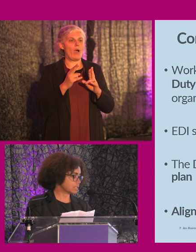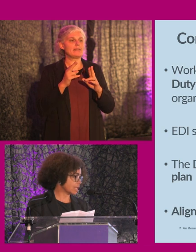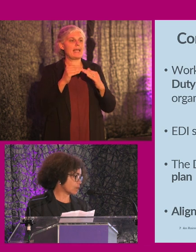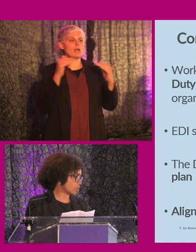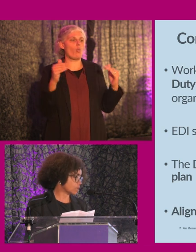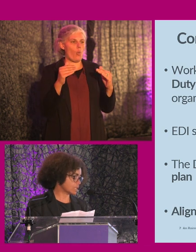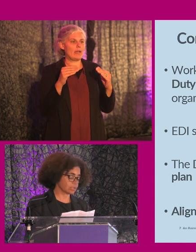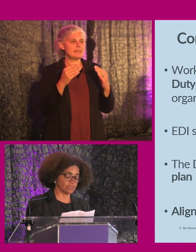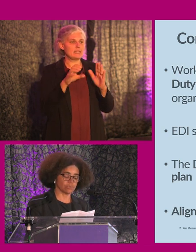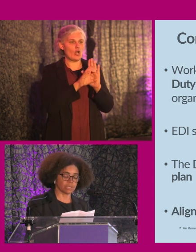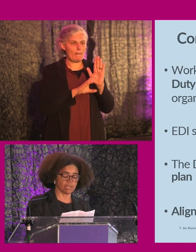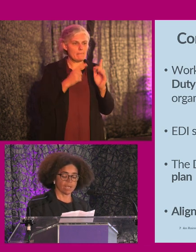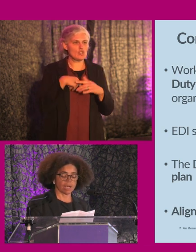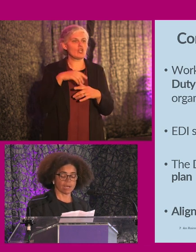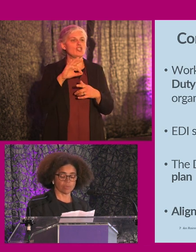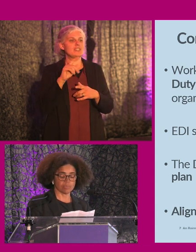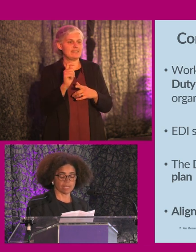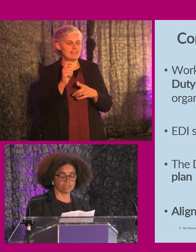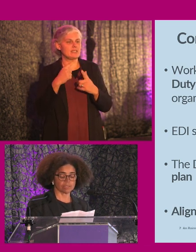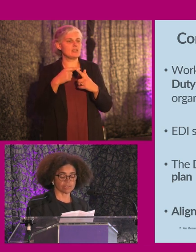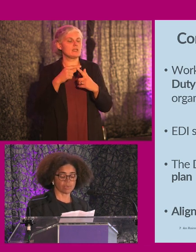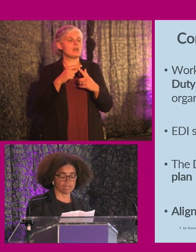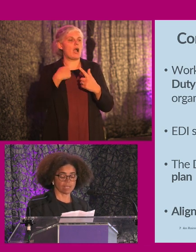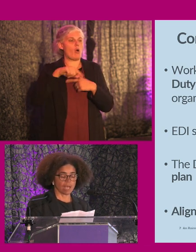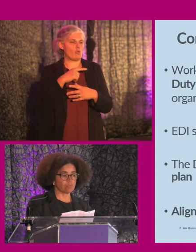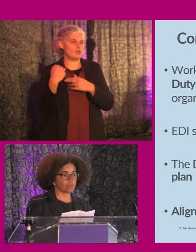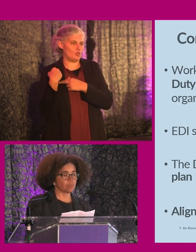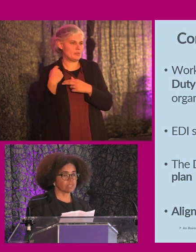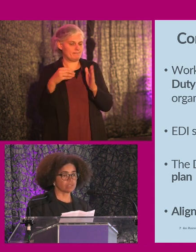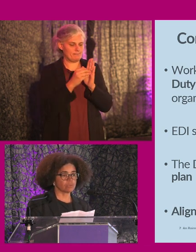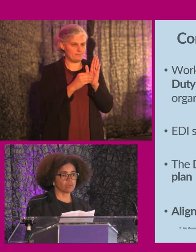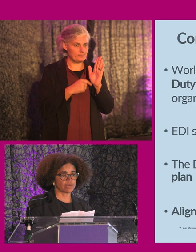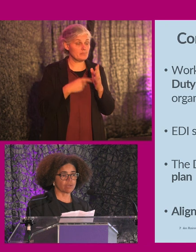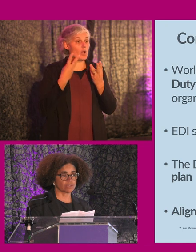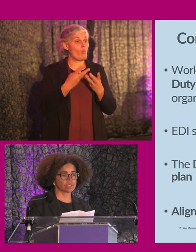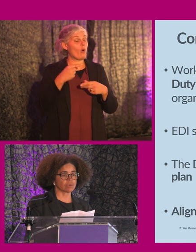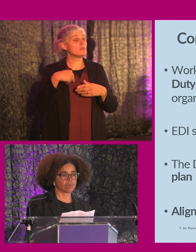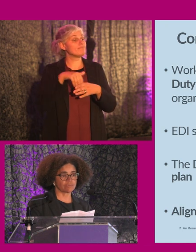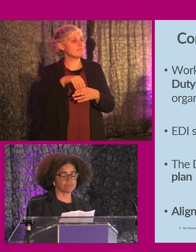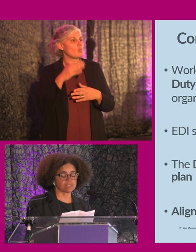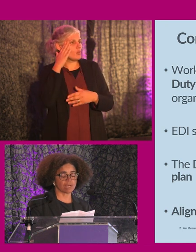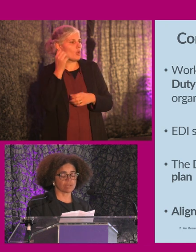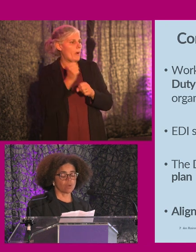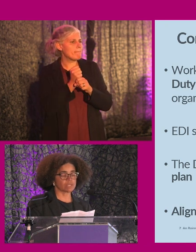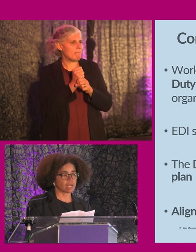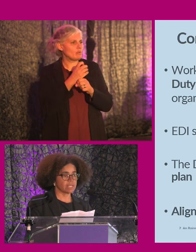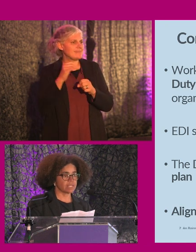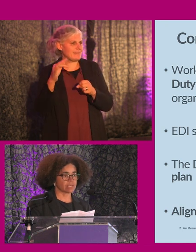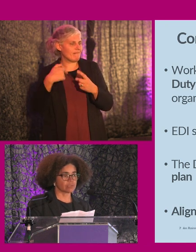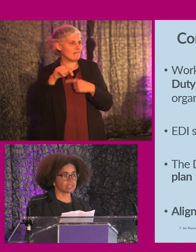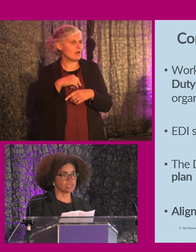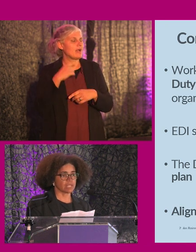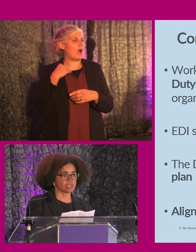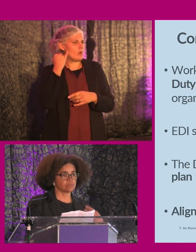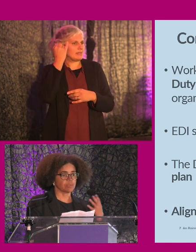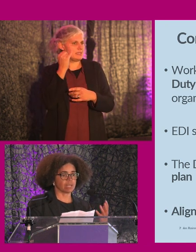So basically our public sector duty obligations as well. And what we wanted to do, and we're very conscious of right from the start, was that our EDI